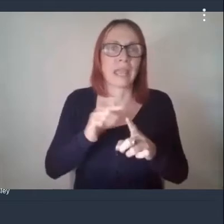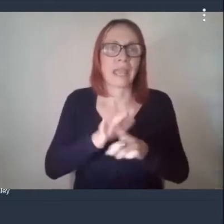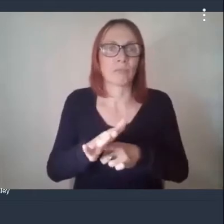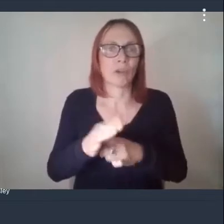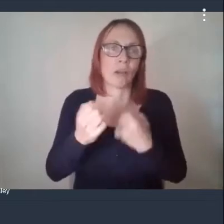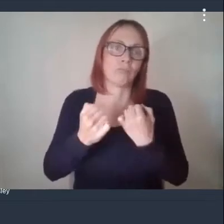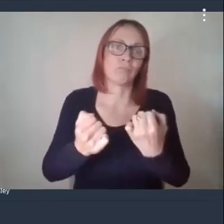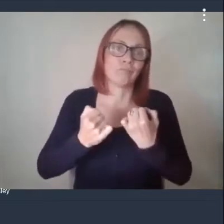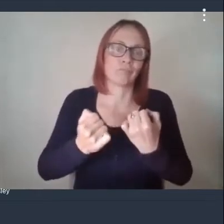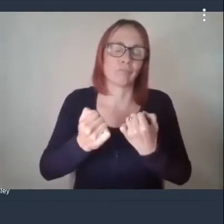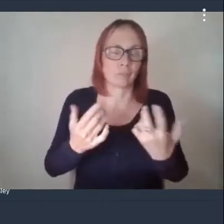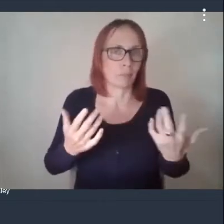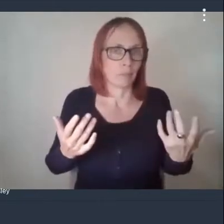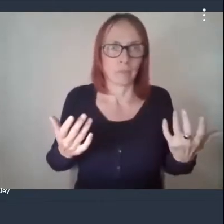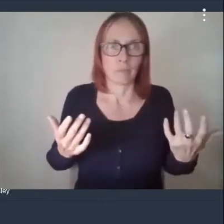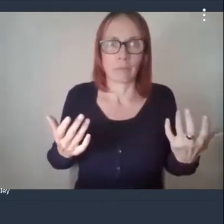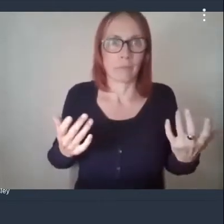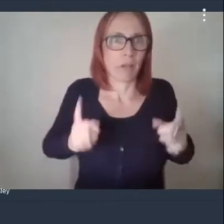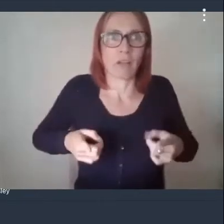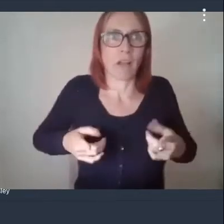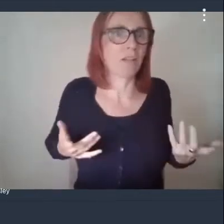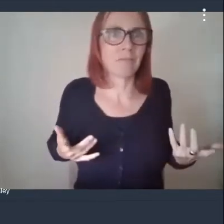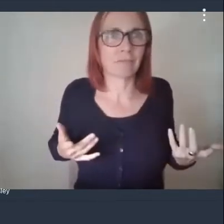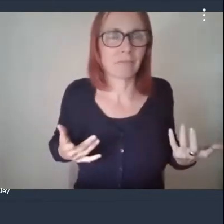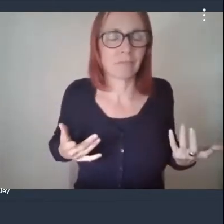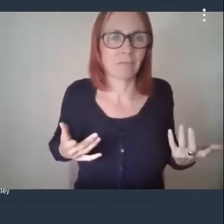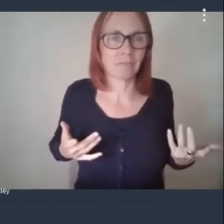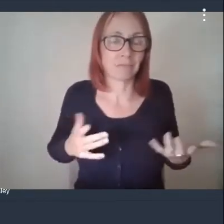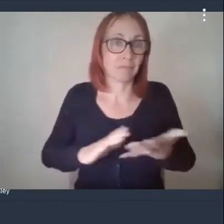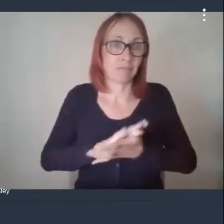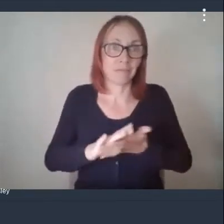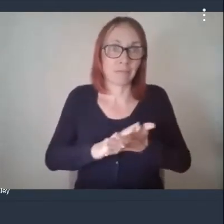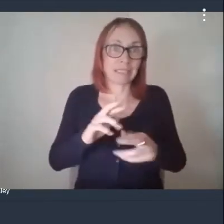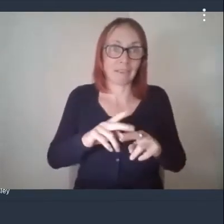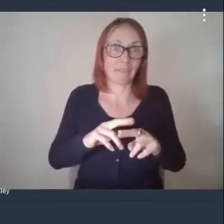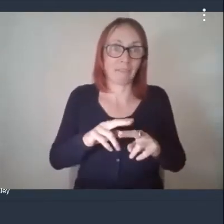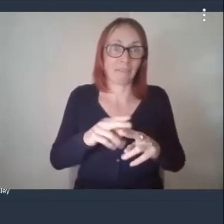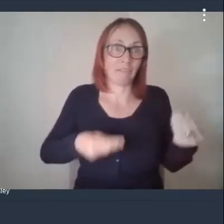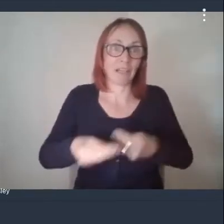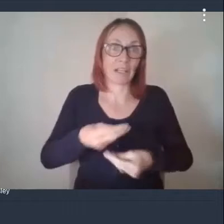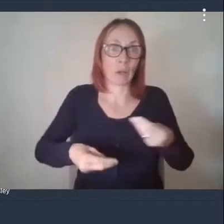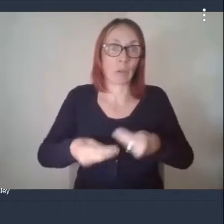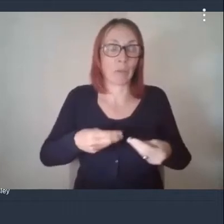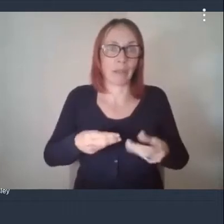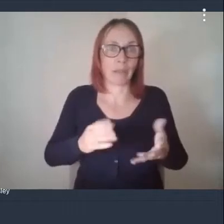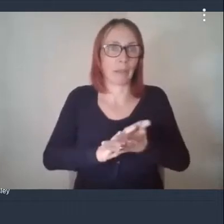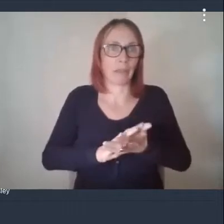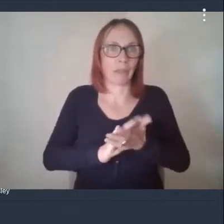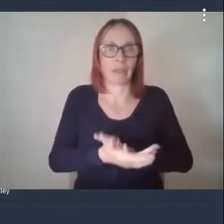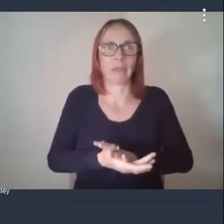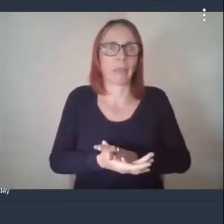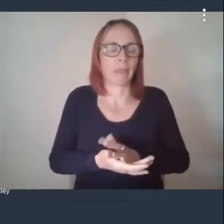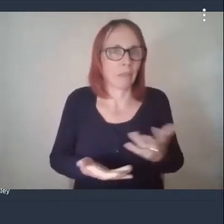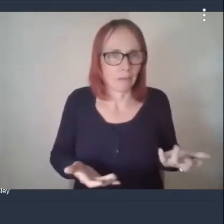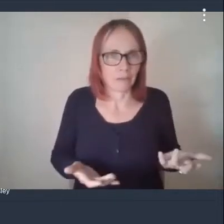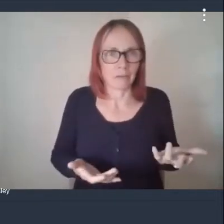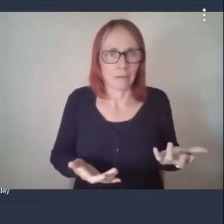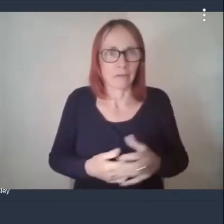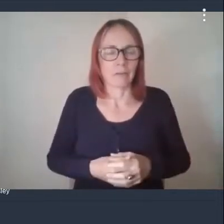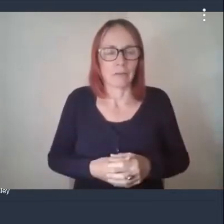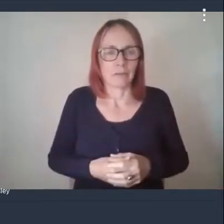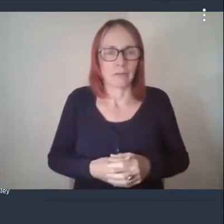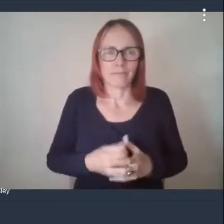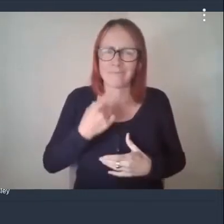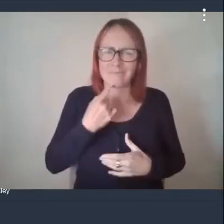couldn't uh and it almost brought our economy in fife yeah grinding hall and i says well